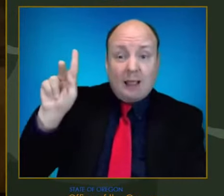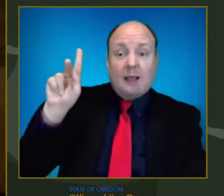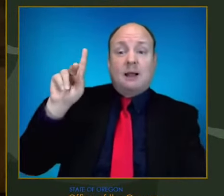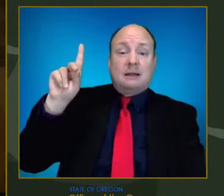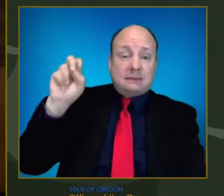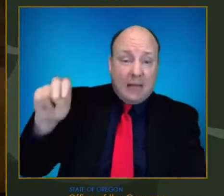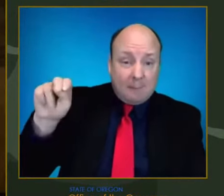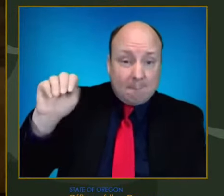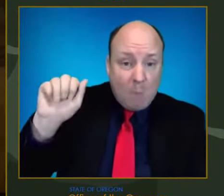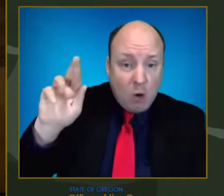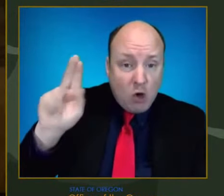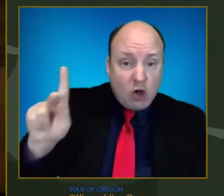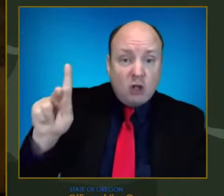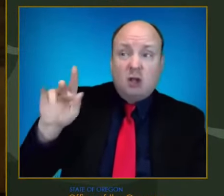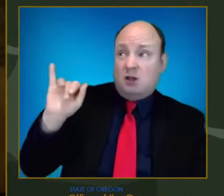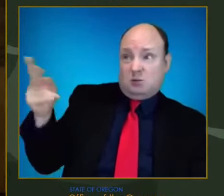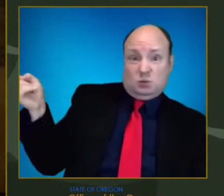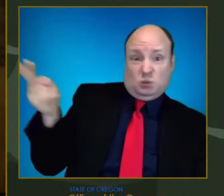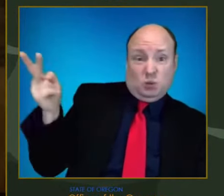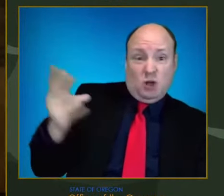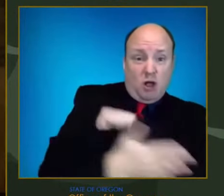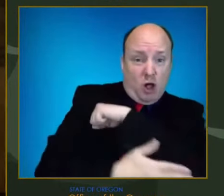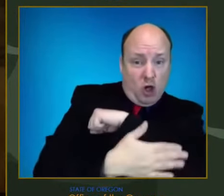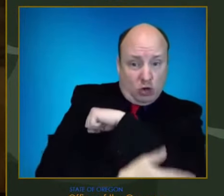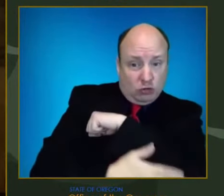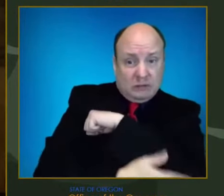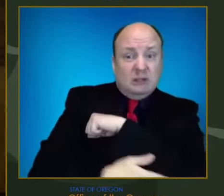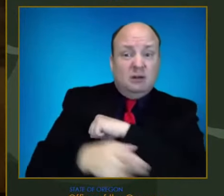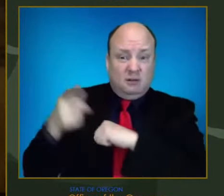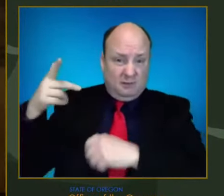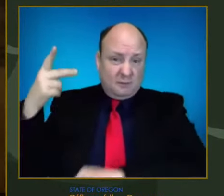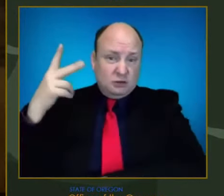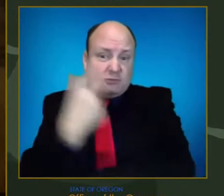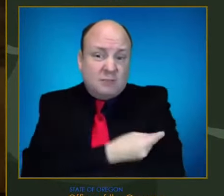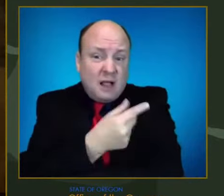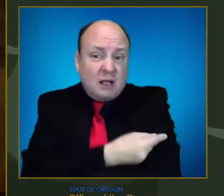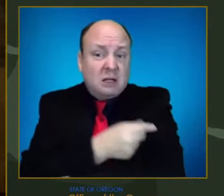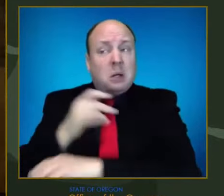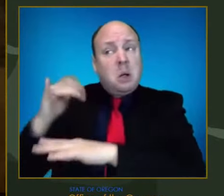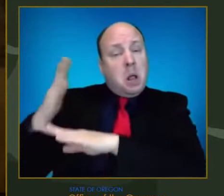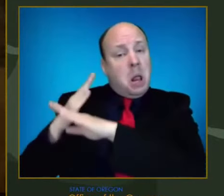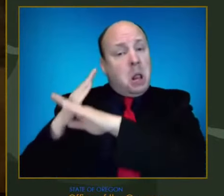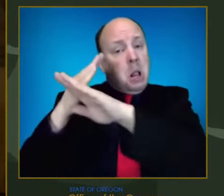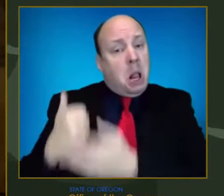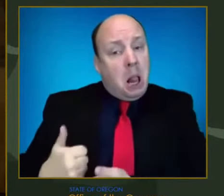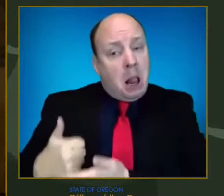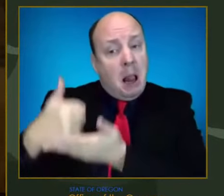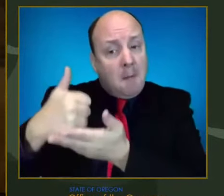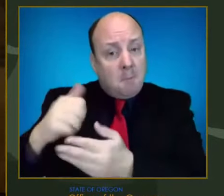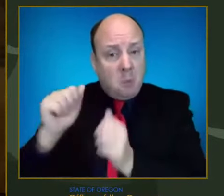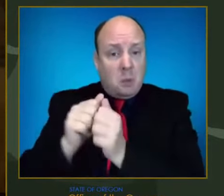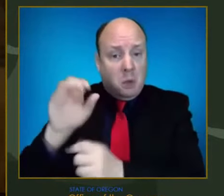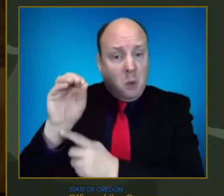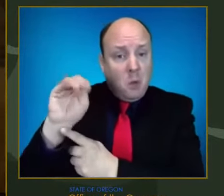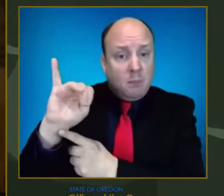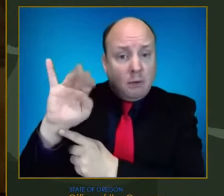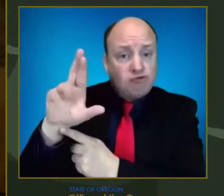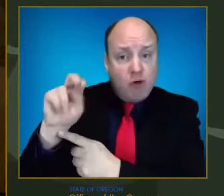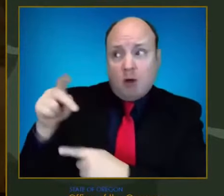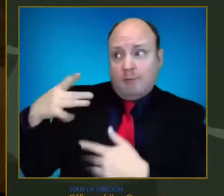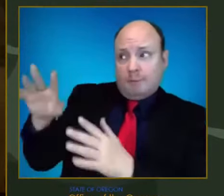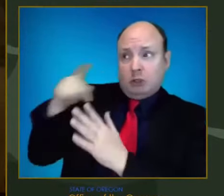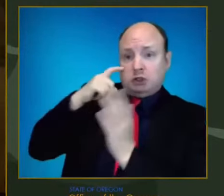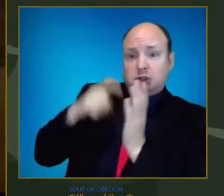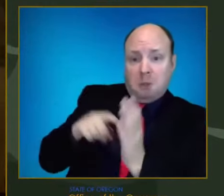immunity by roughly half. That means people who thought they were protected are no longer protected in the same way. Since the first